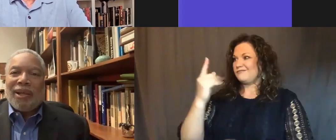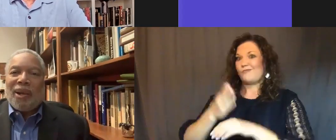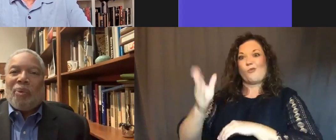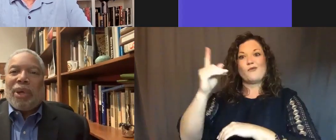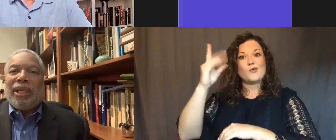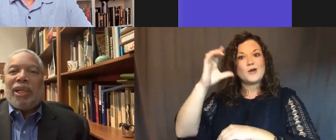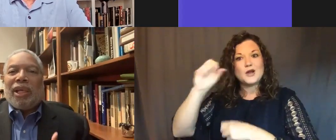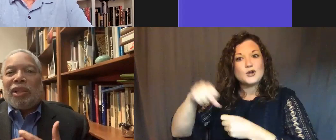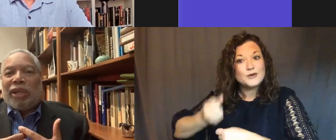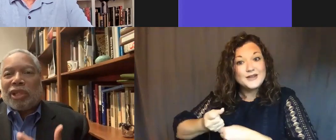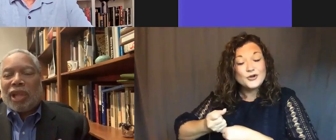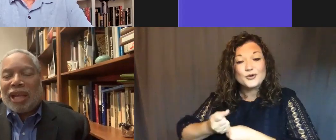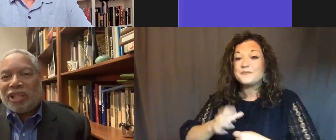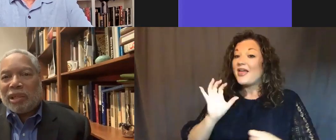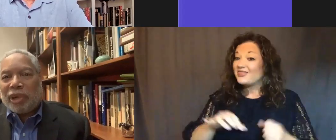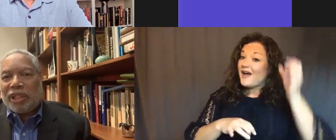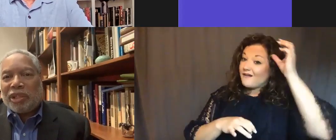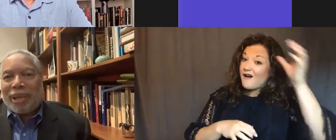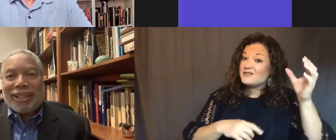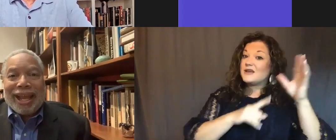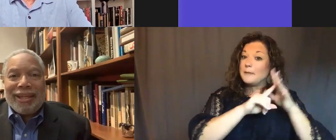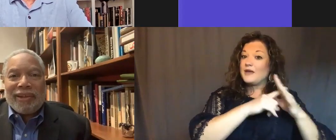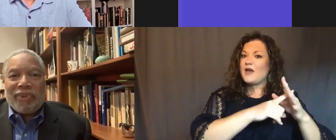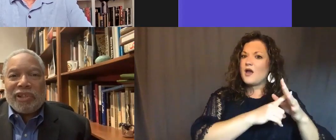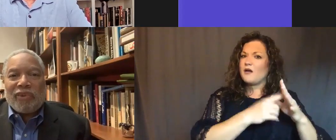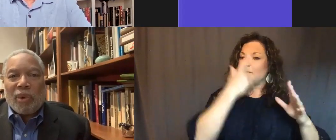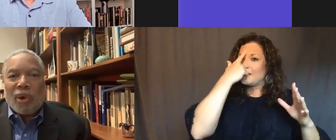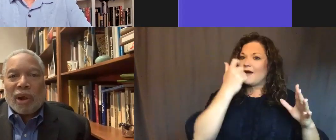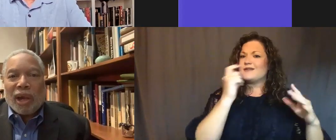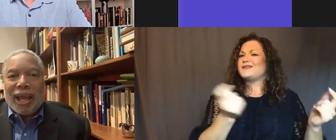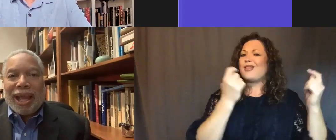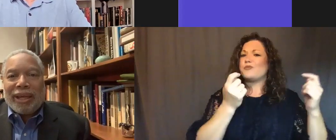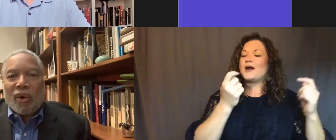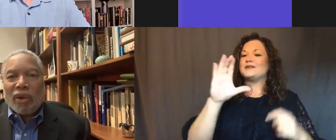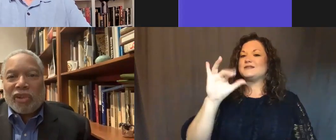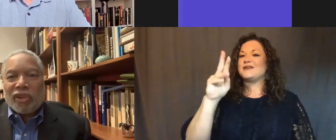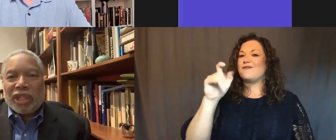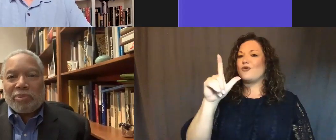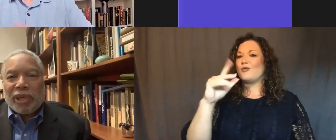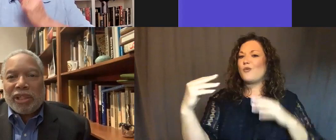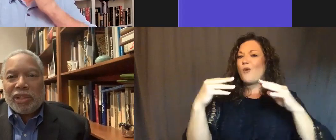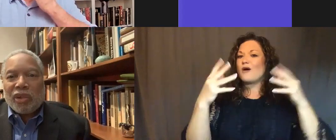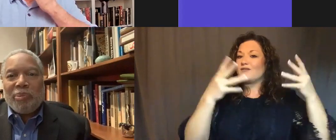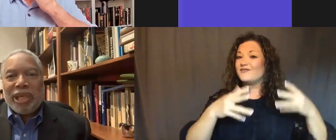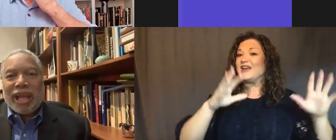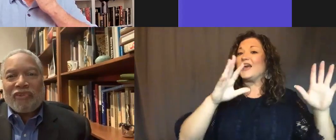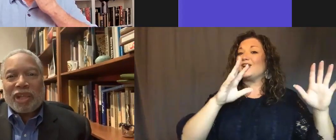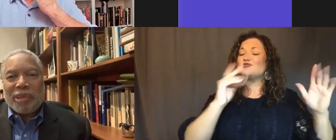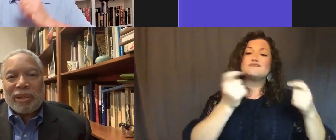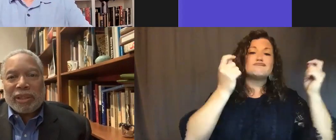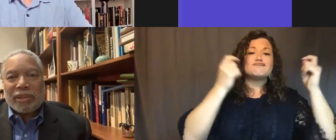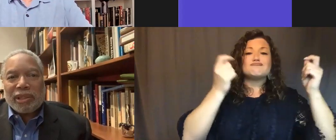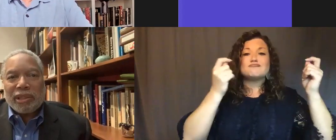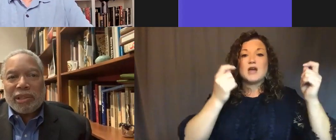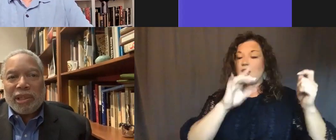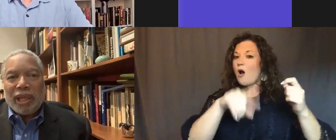when there was a lot of celebration about the end of the Civil War, and all those celebrations omitted African